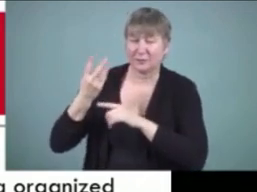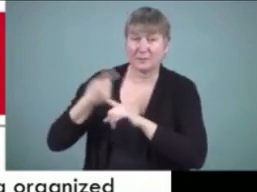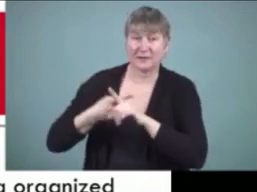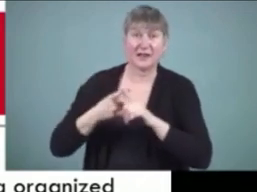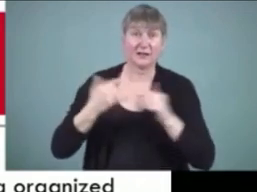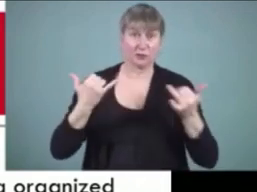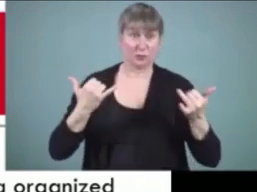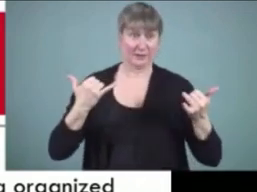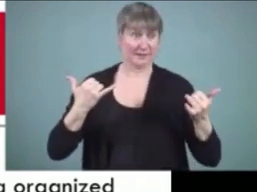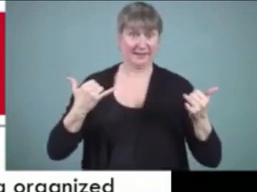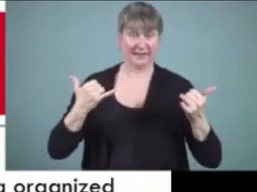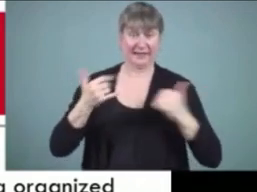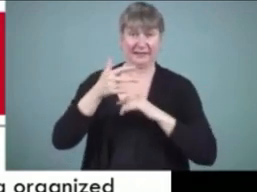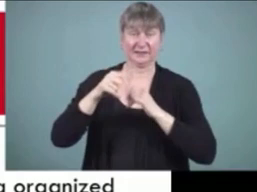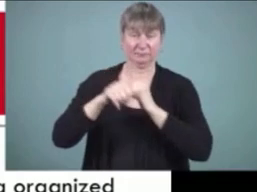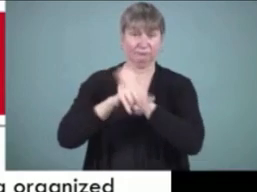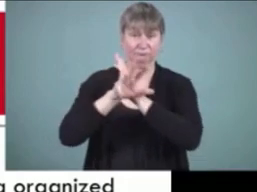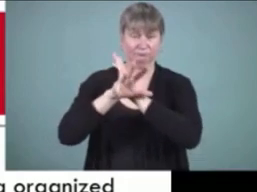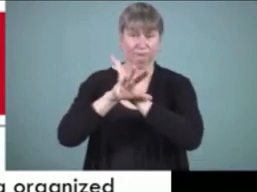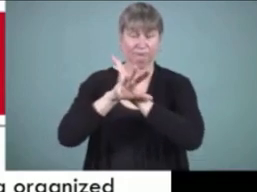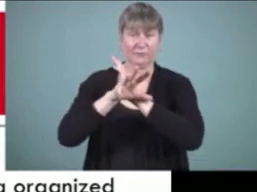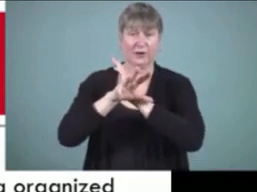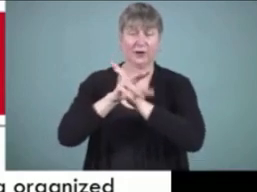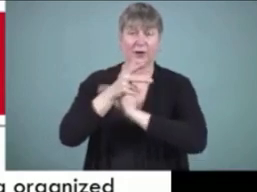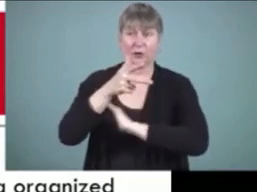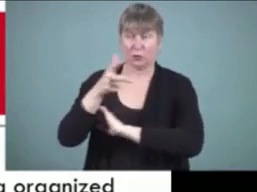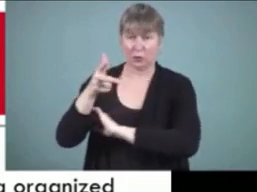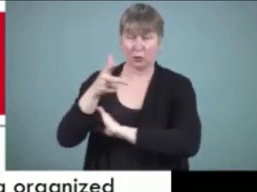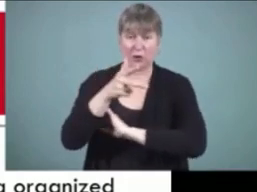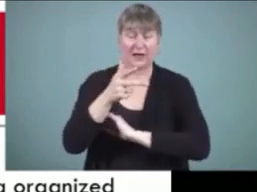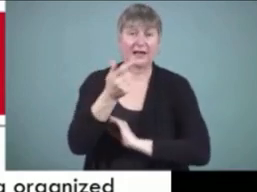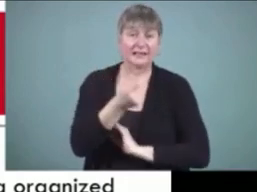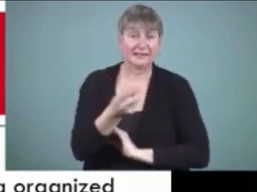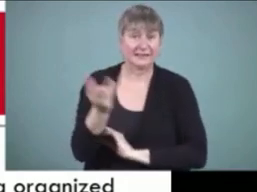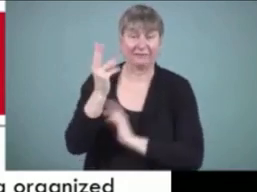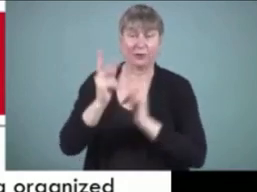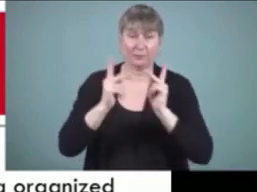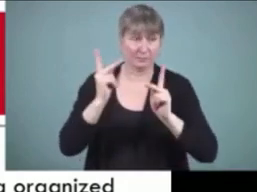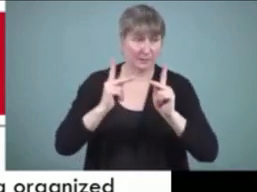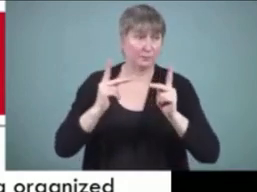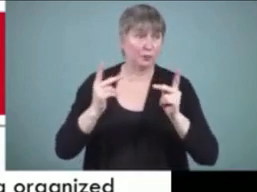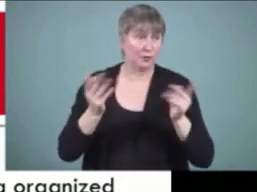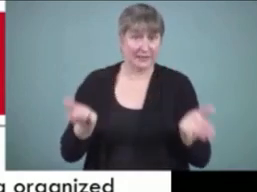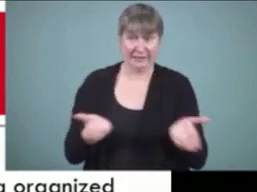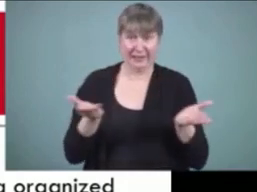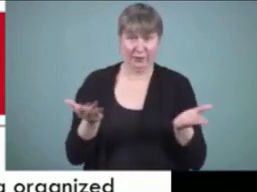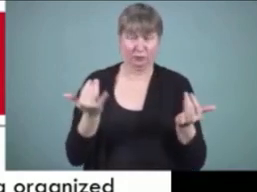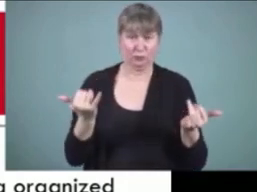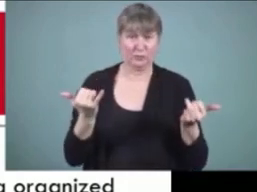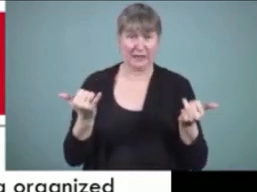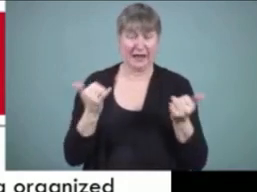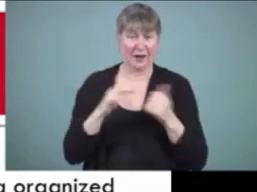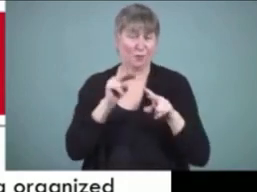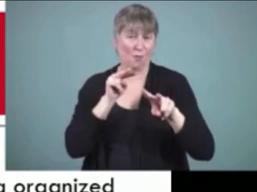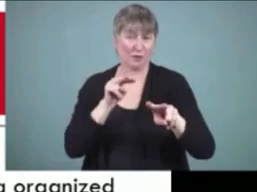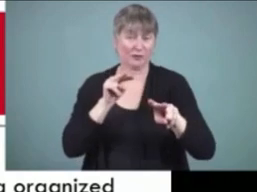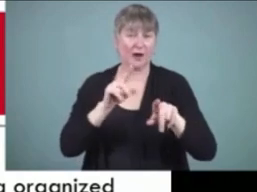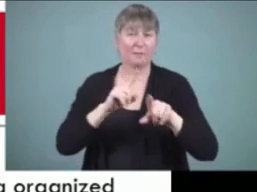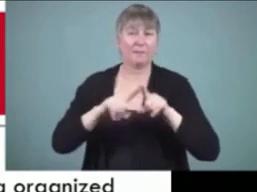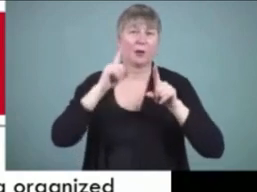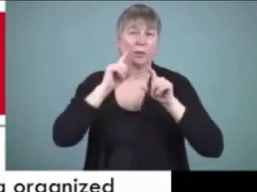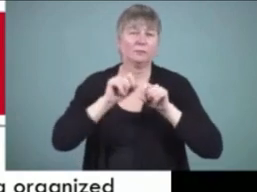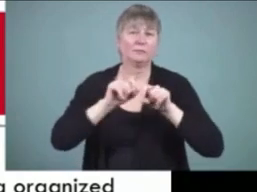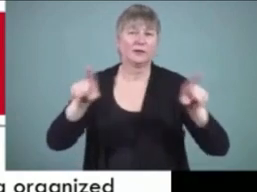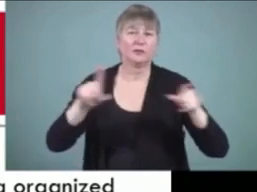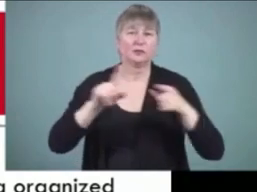recorded and um although there has been a number of people attending today we um will